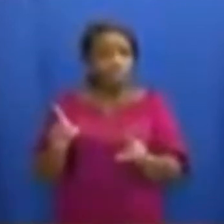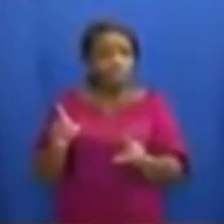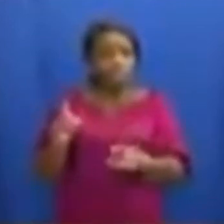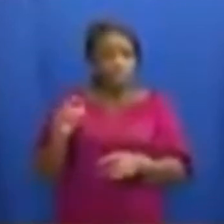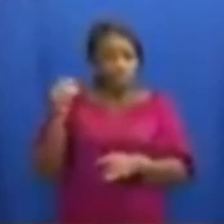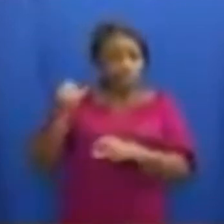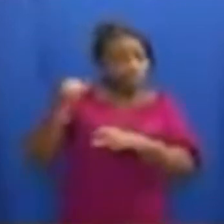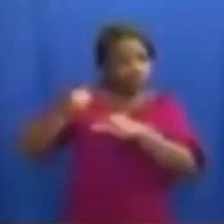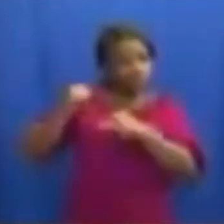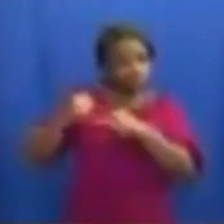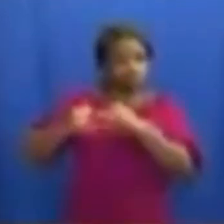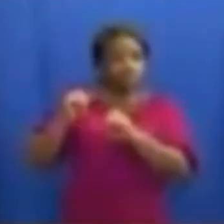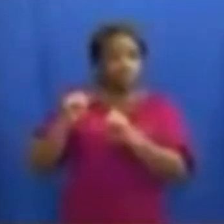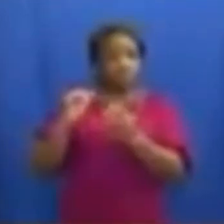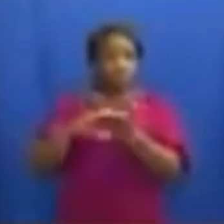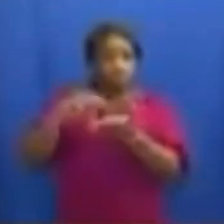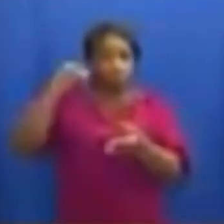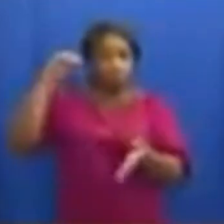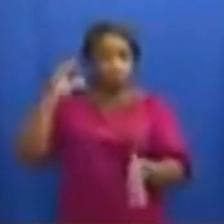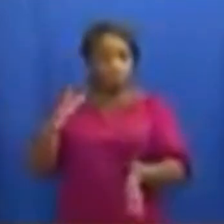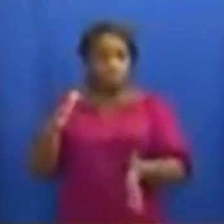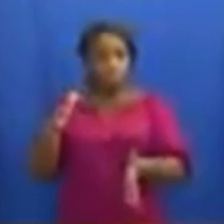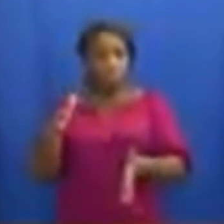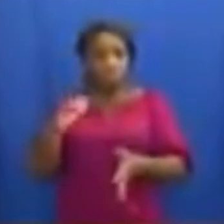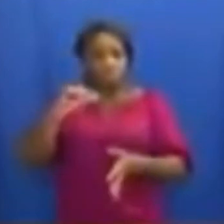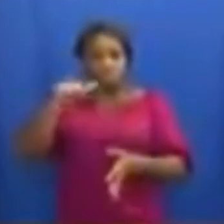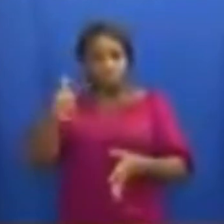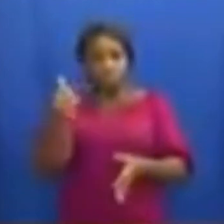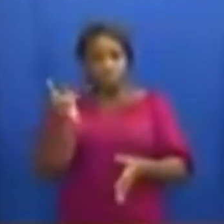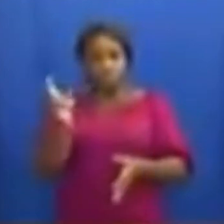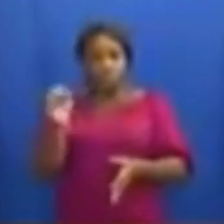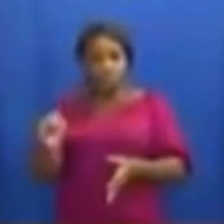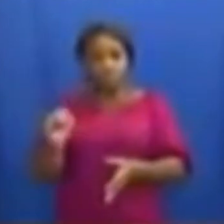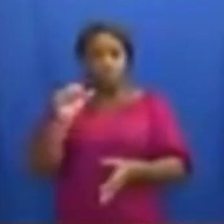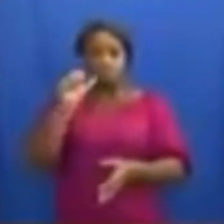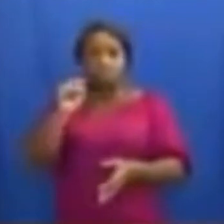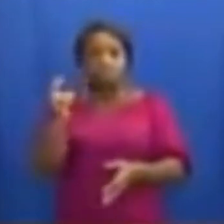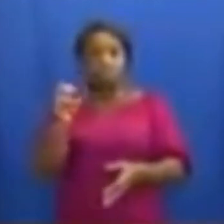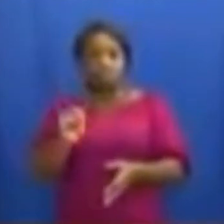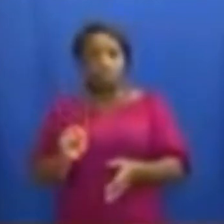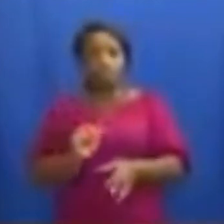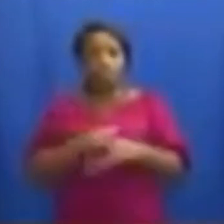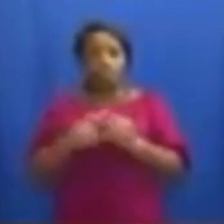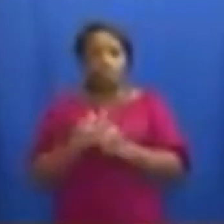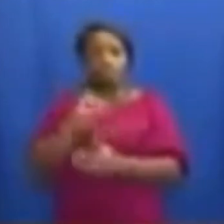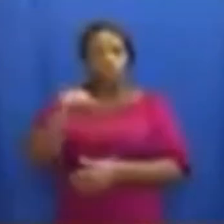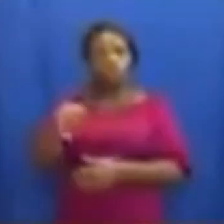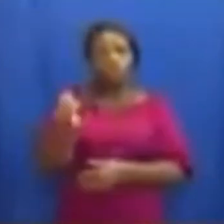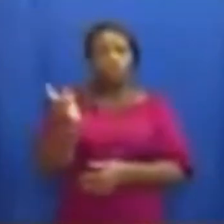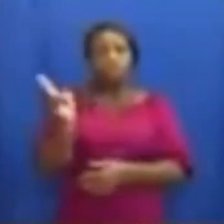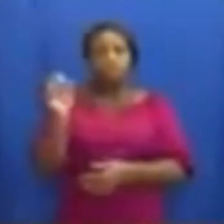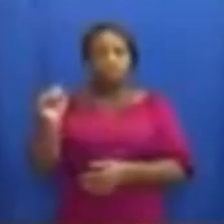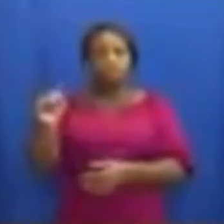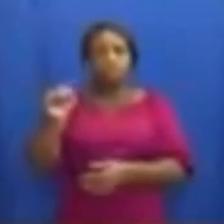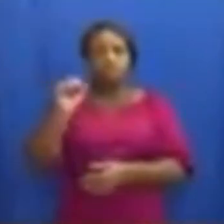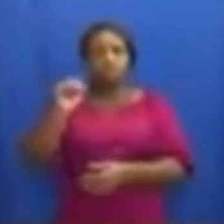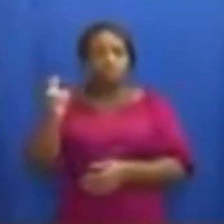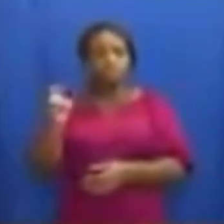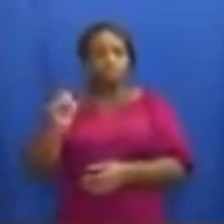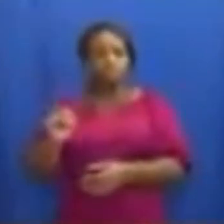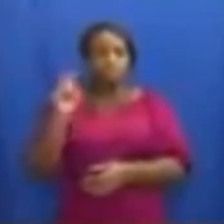year university, JHS and HHS students, all JHS 2 and SHS 2 students,